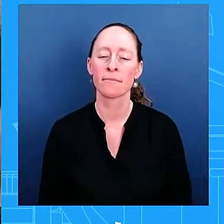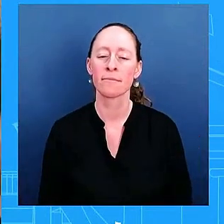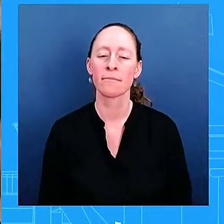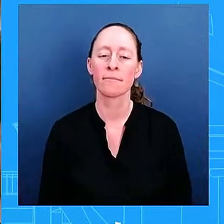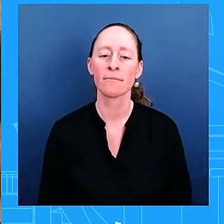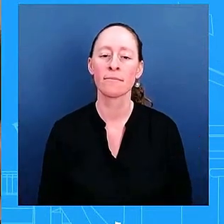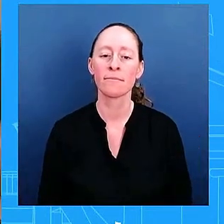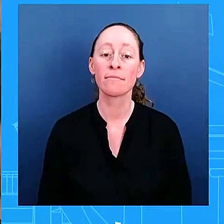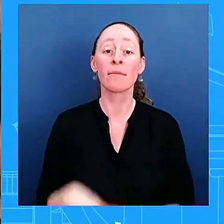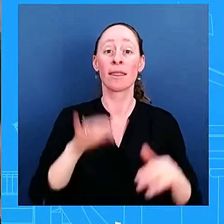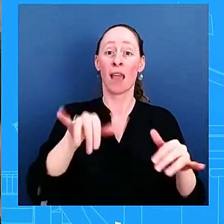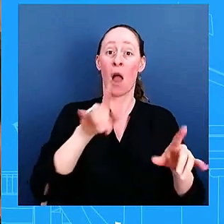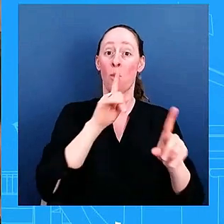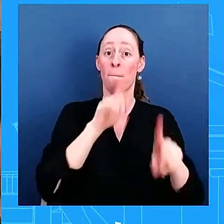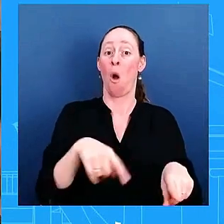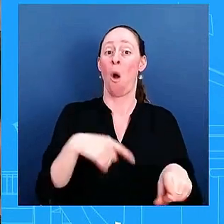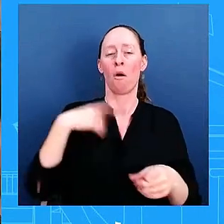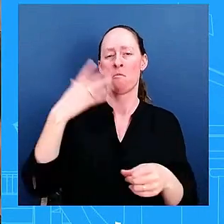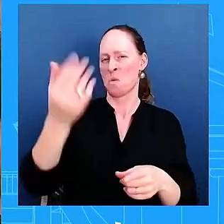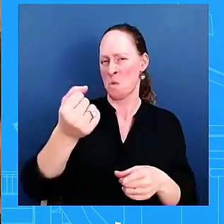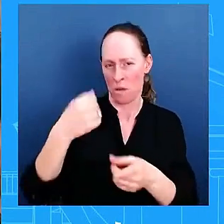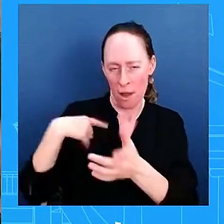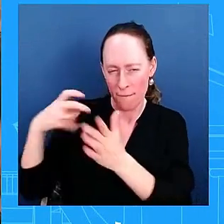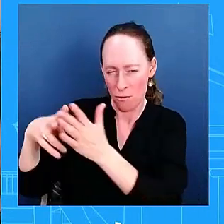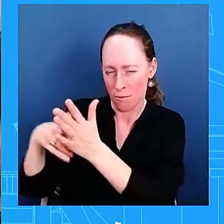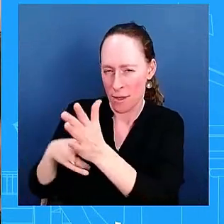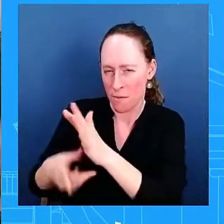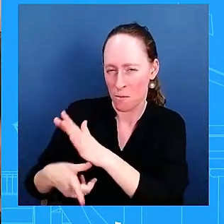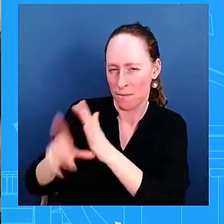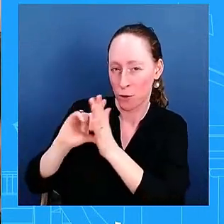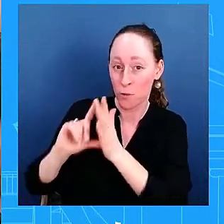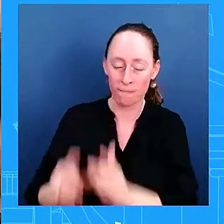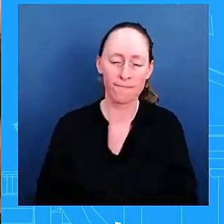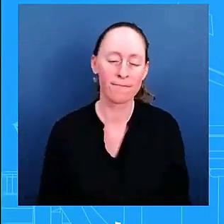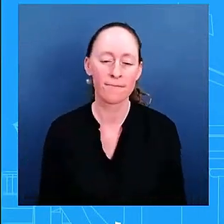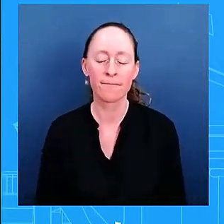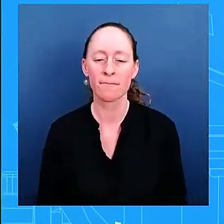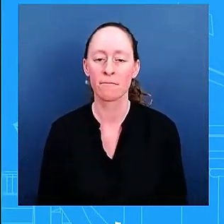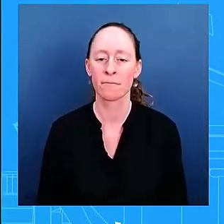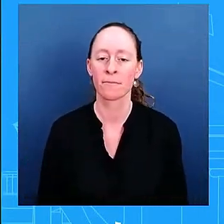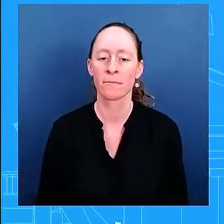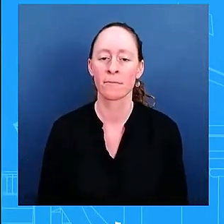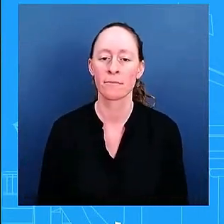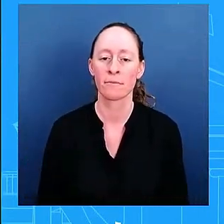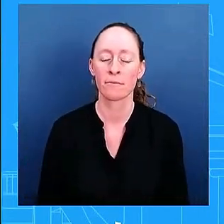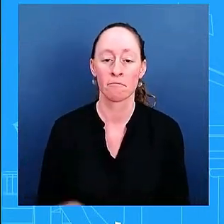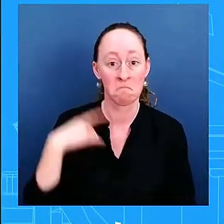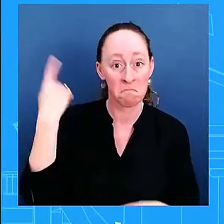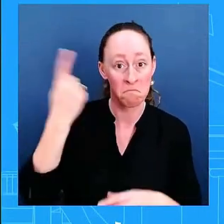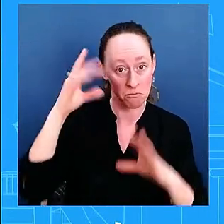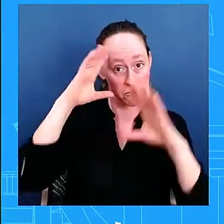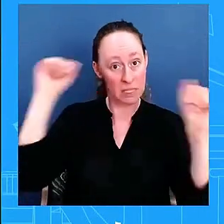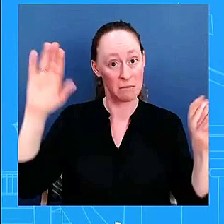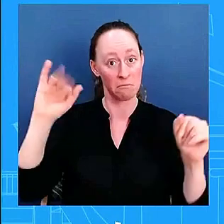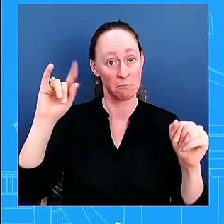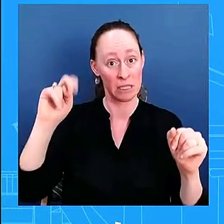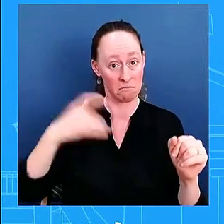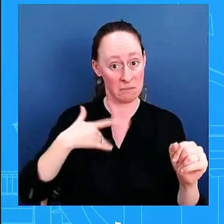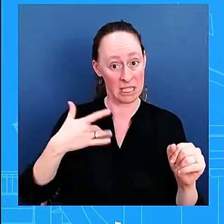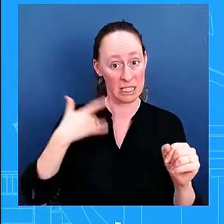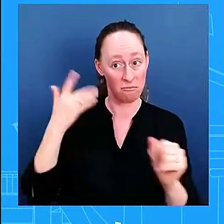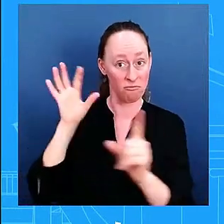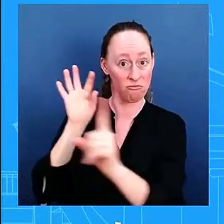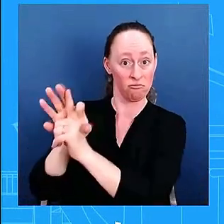president biden confident in his own protection yes thank you i have a question about cuba